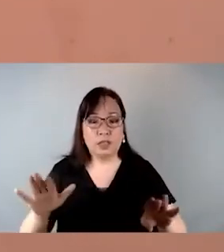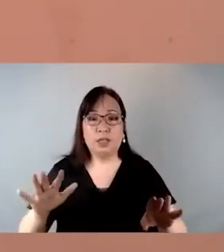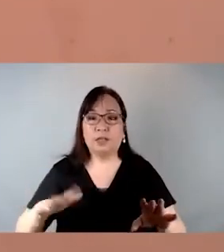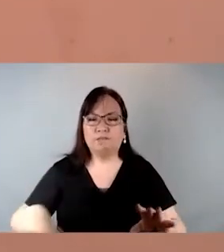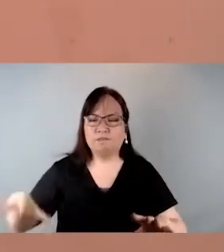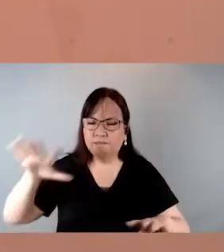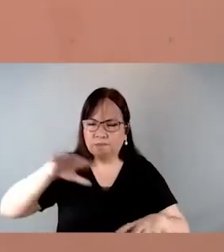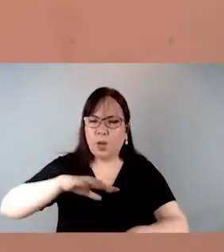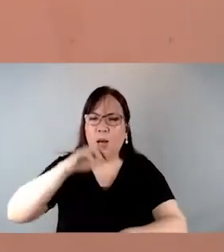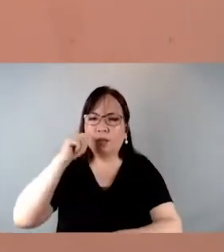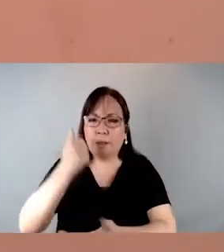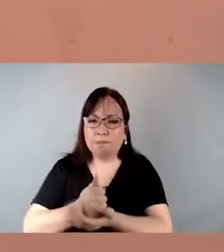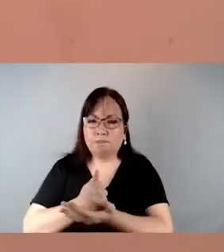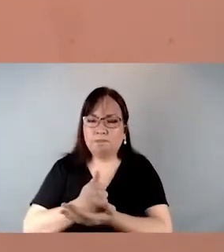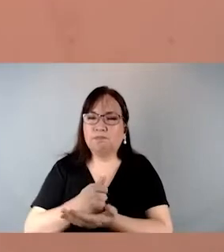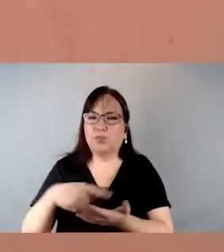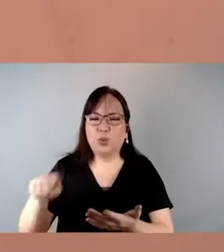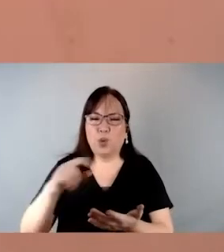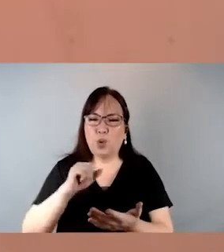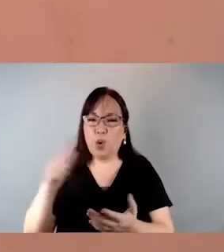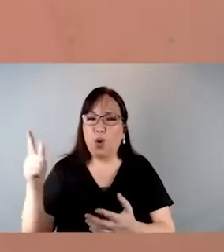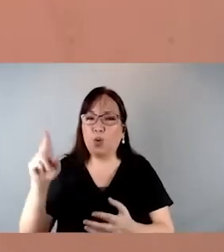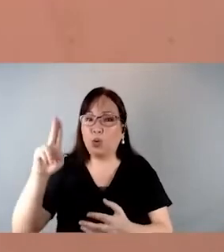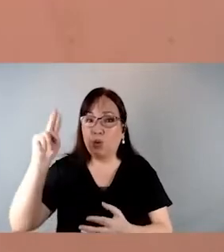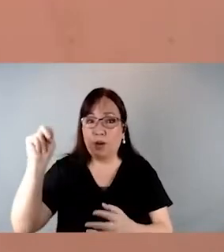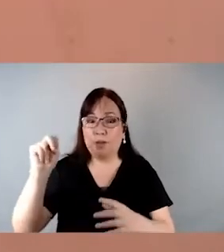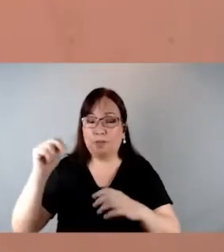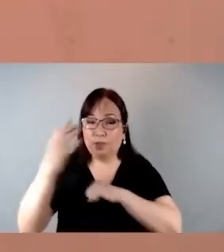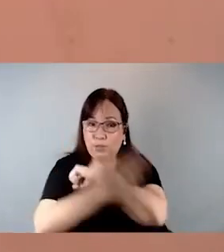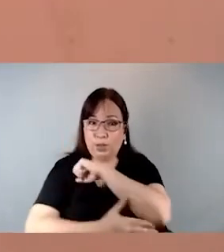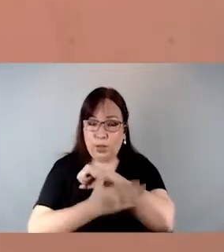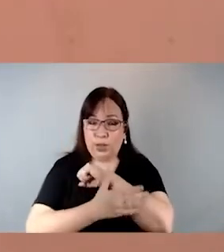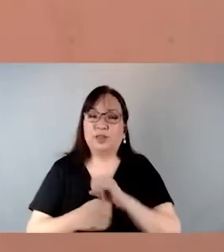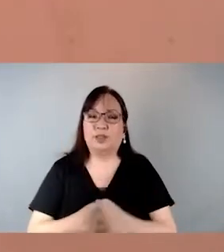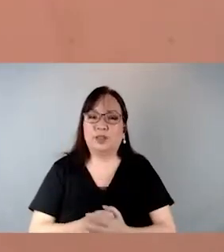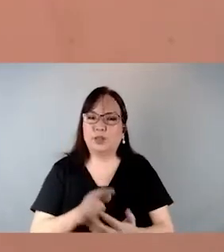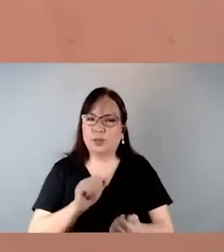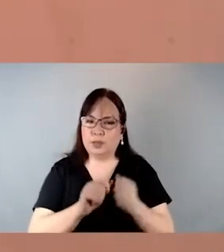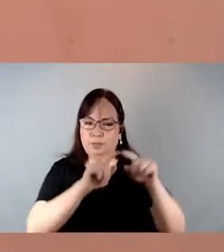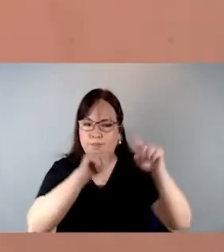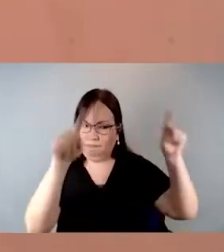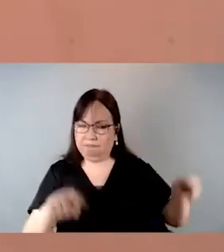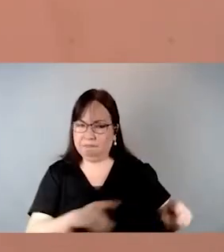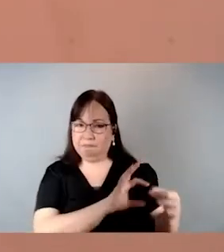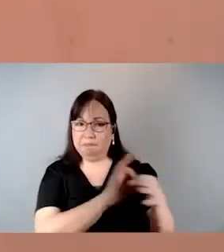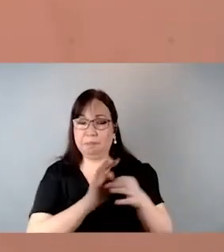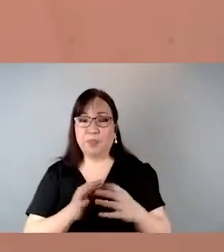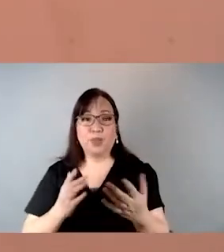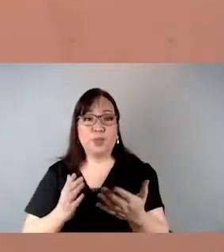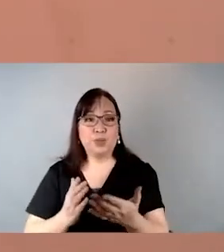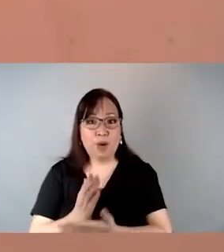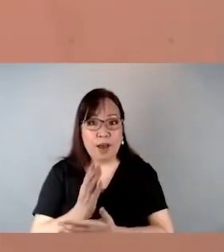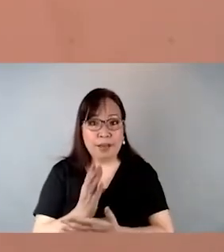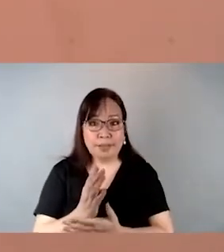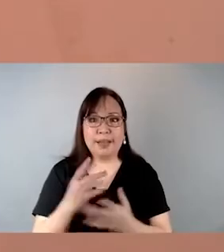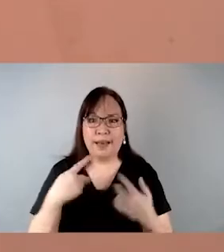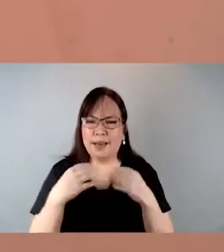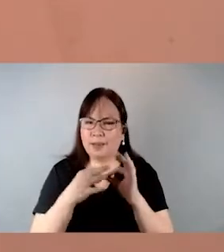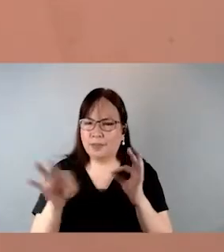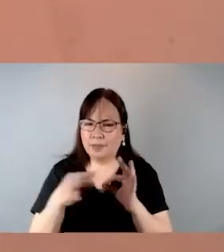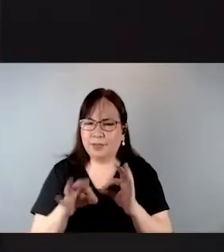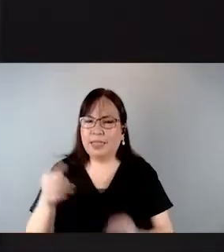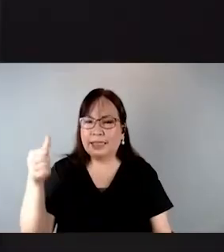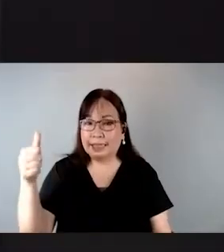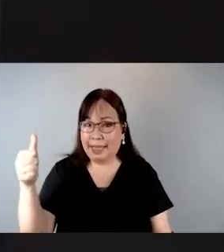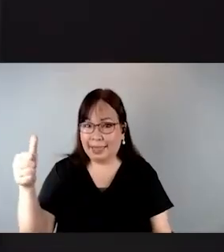the States of the United Nations. And this document had more rights-like language worded in ten principles.